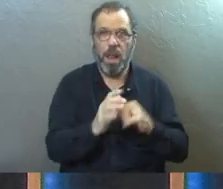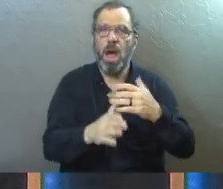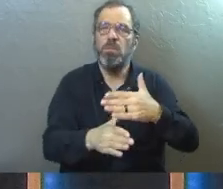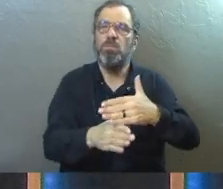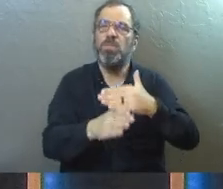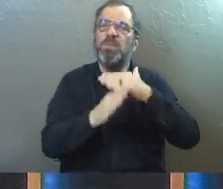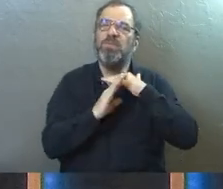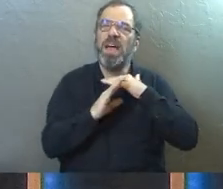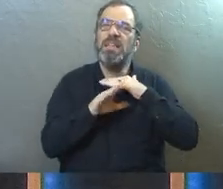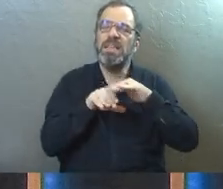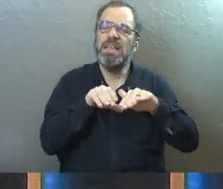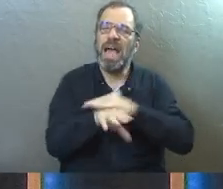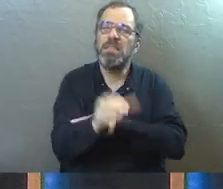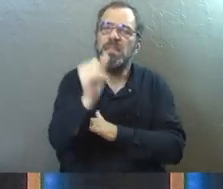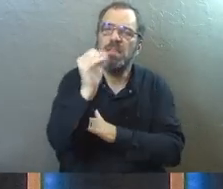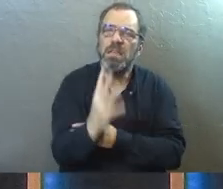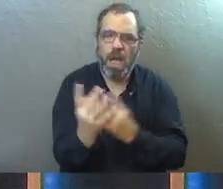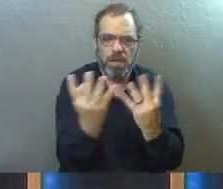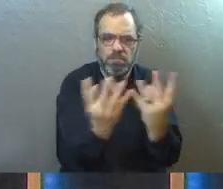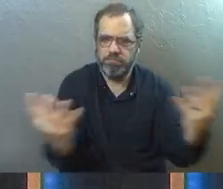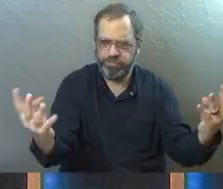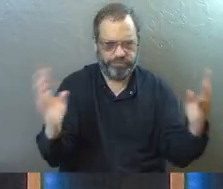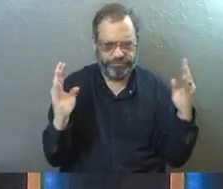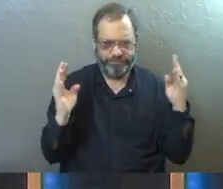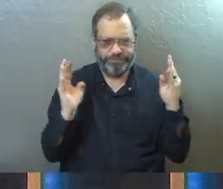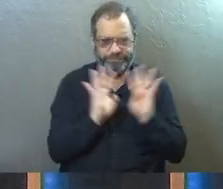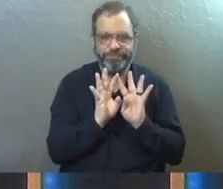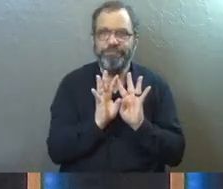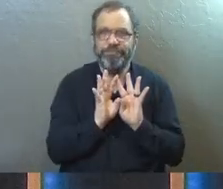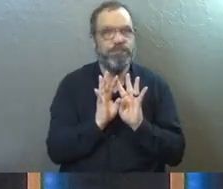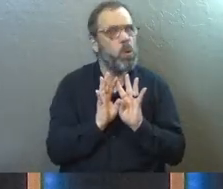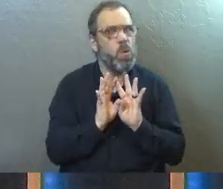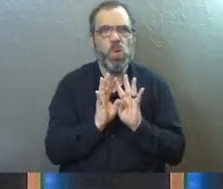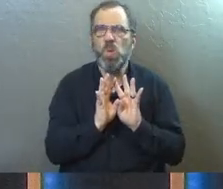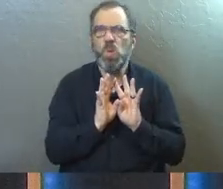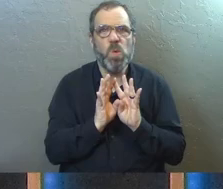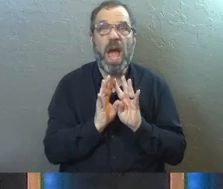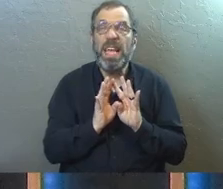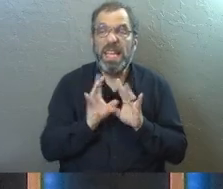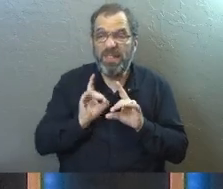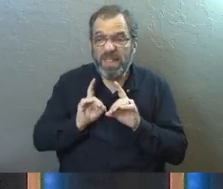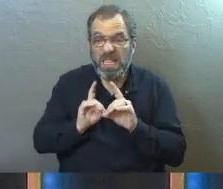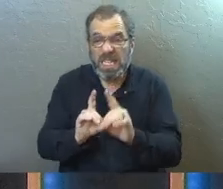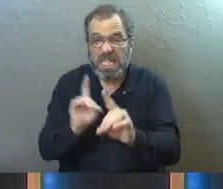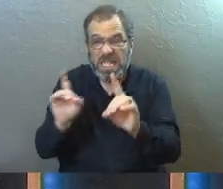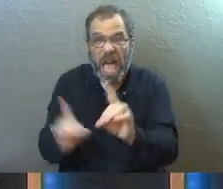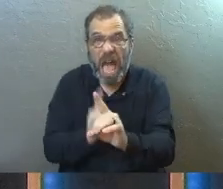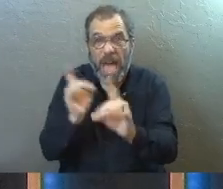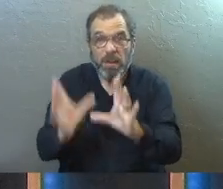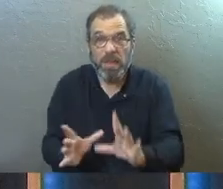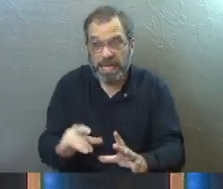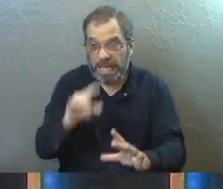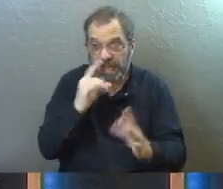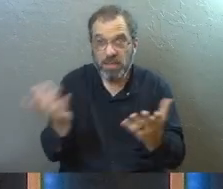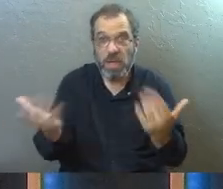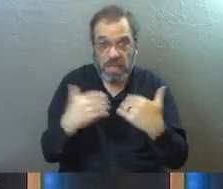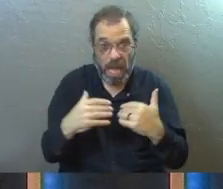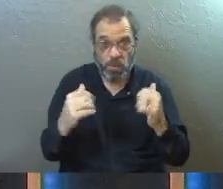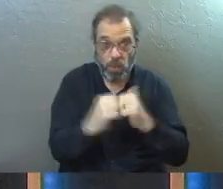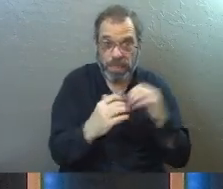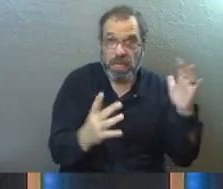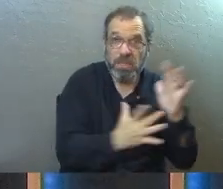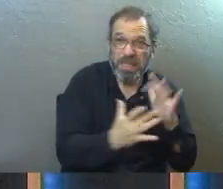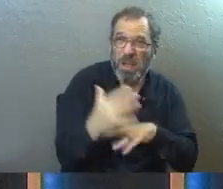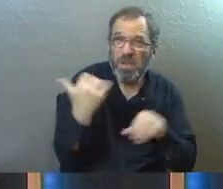Preventing people access to God is a real thing. Even the disciples, when there were kids that wanted to come and be